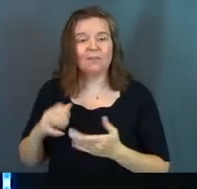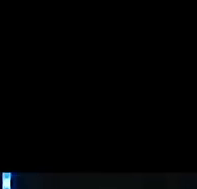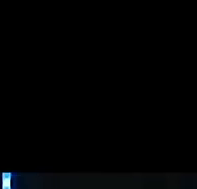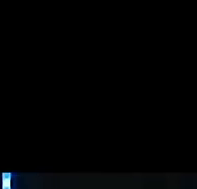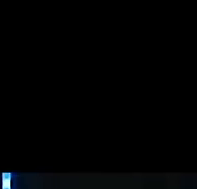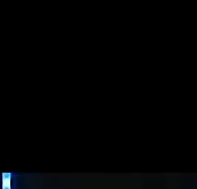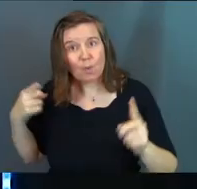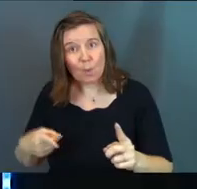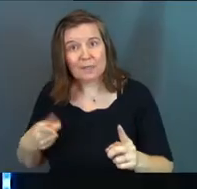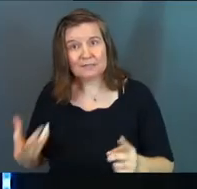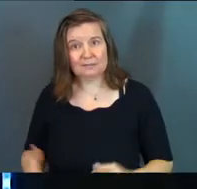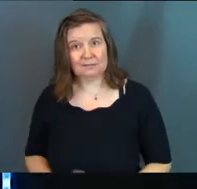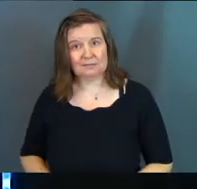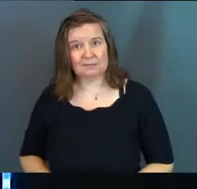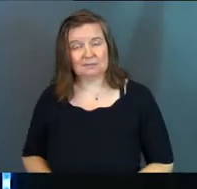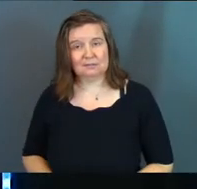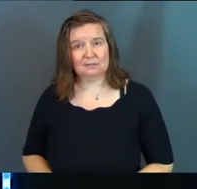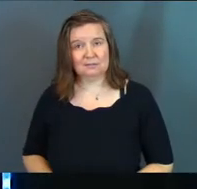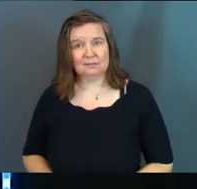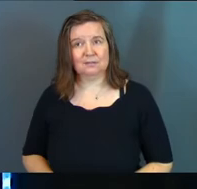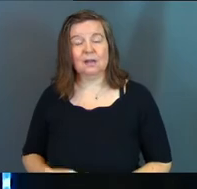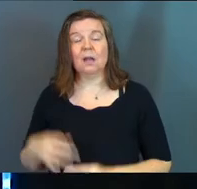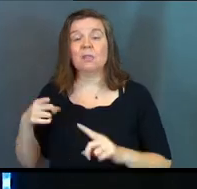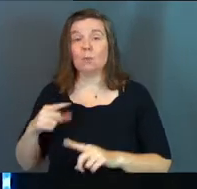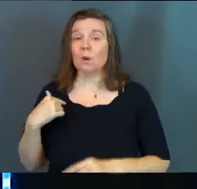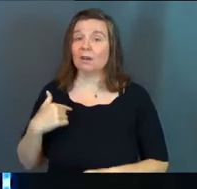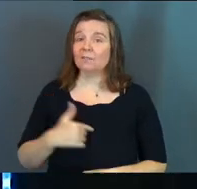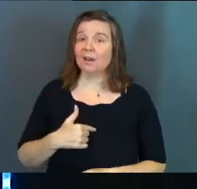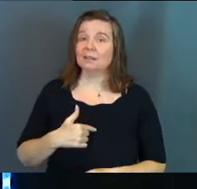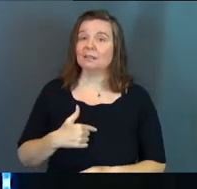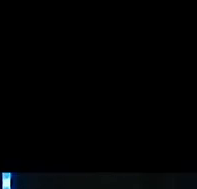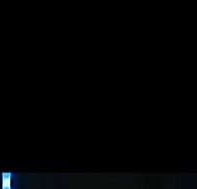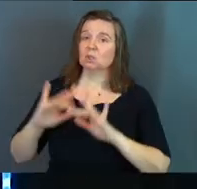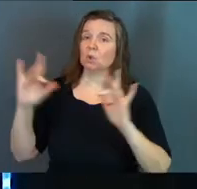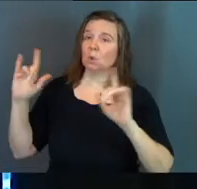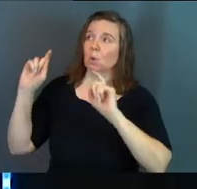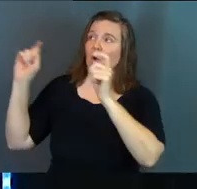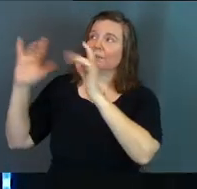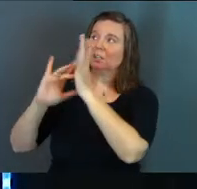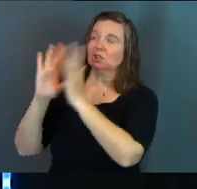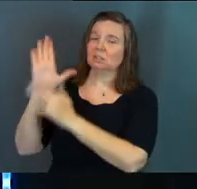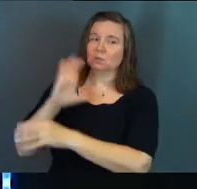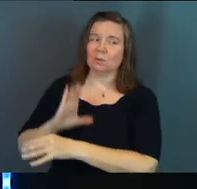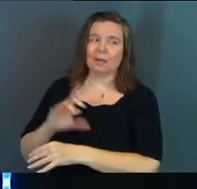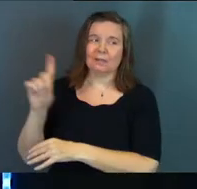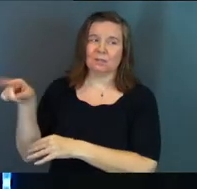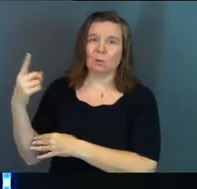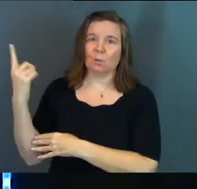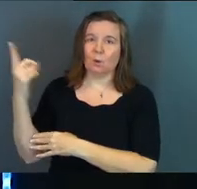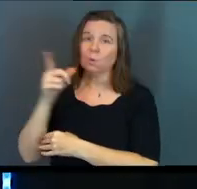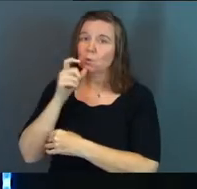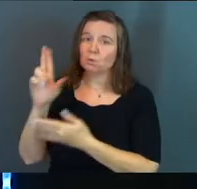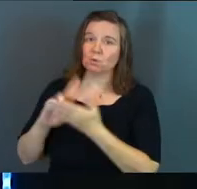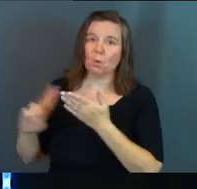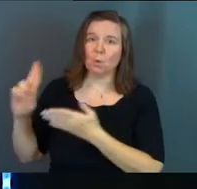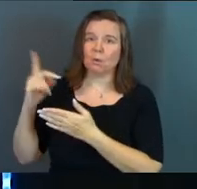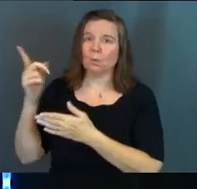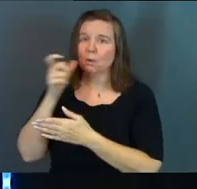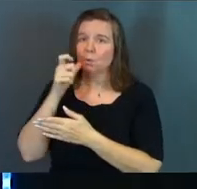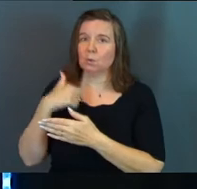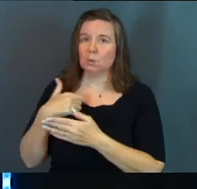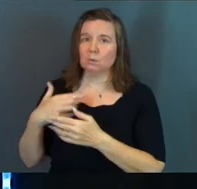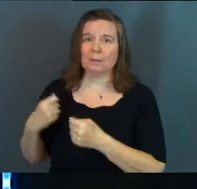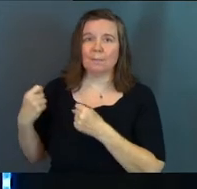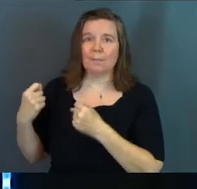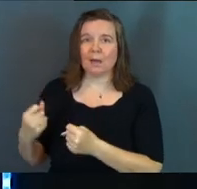That's the point of them. And the point of us is to glorify Jesus Christ. That he's the only one that's holy. He's the only